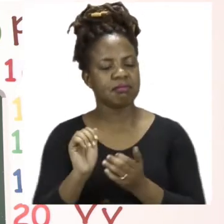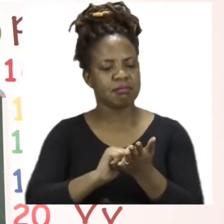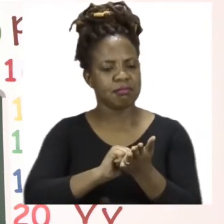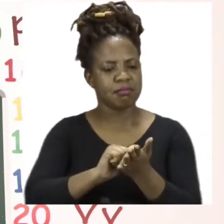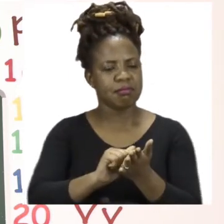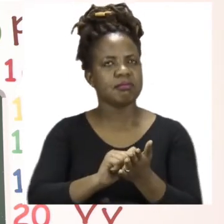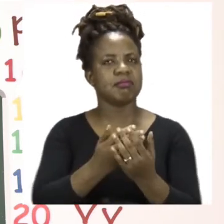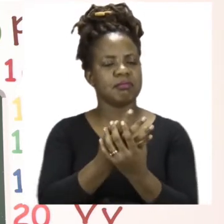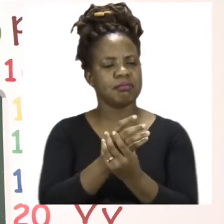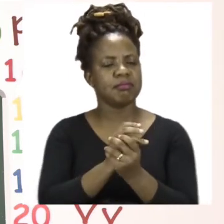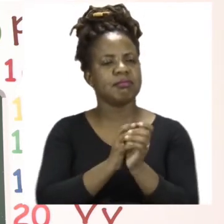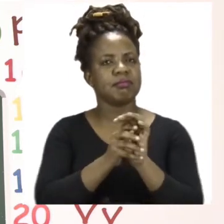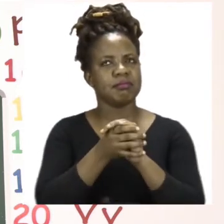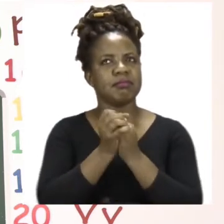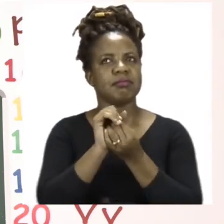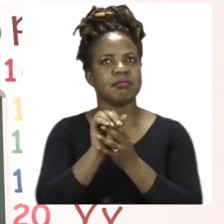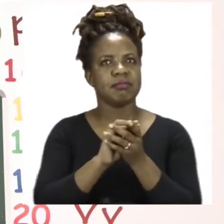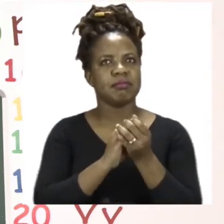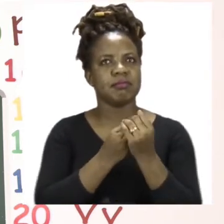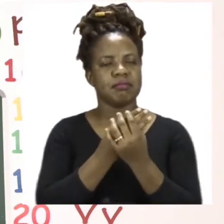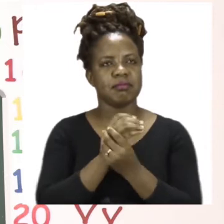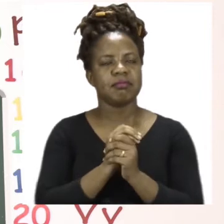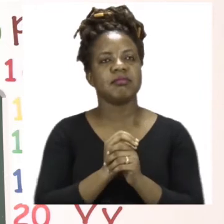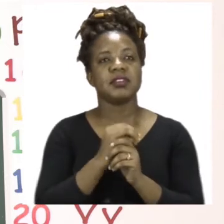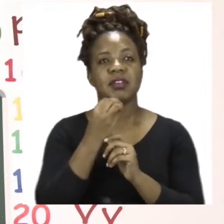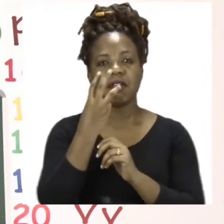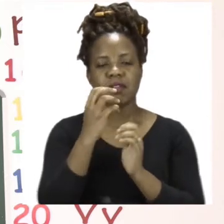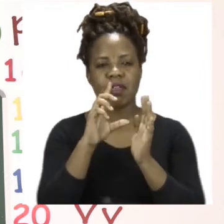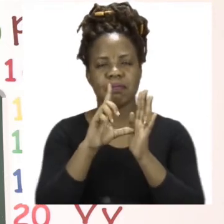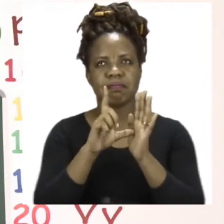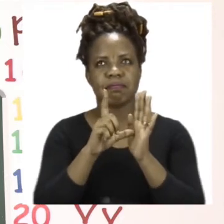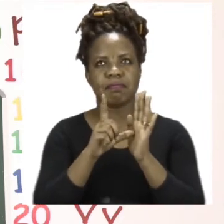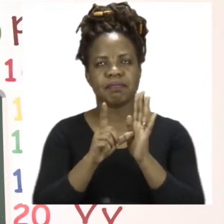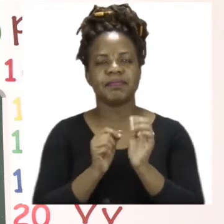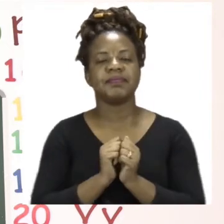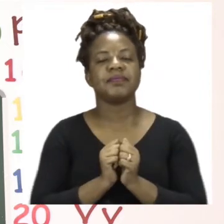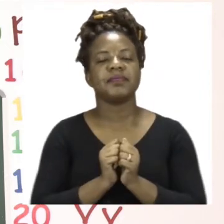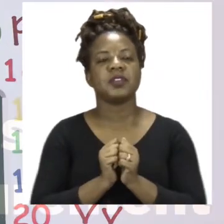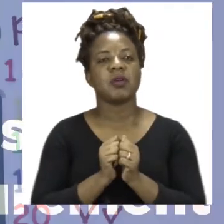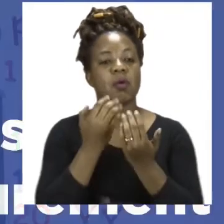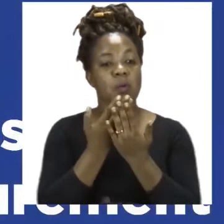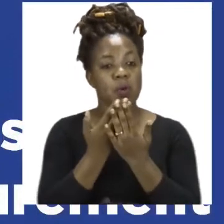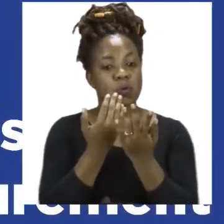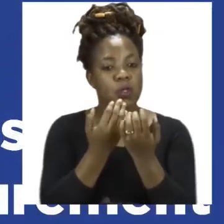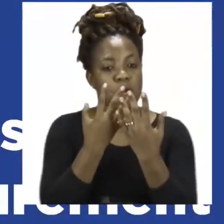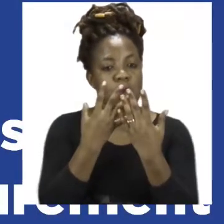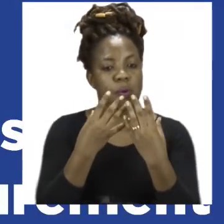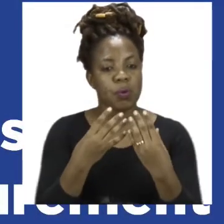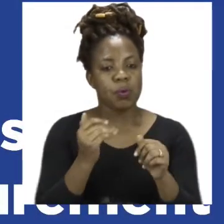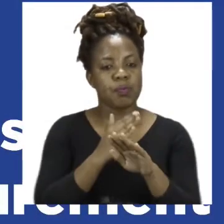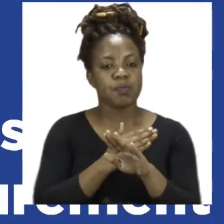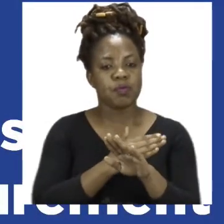for 30 counts. Make sure that your hands are dry before you touch anything else. For